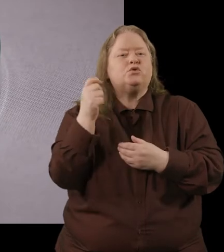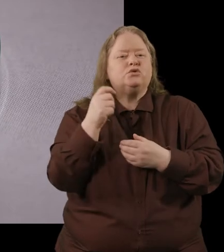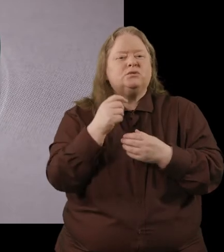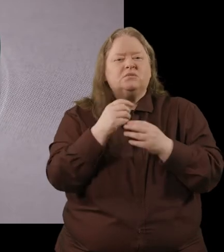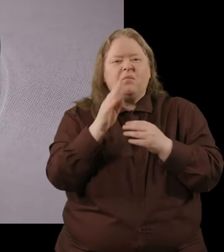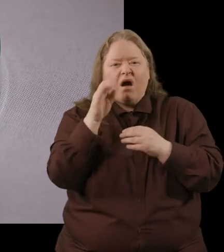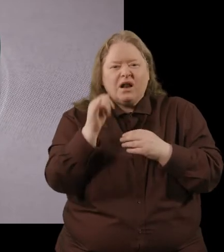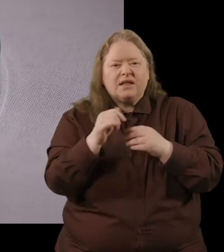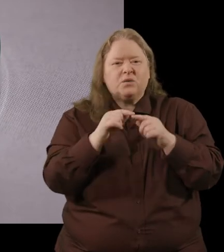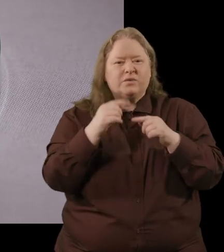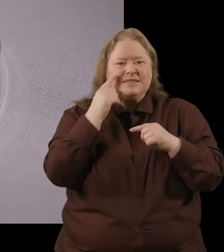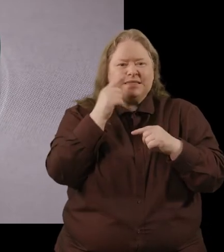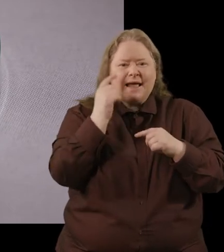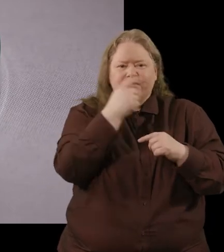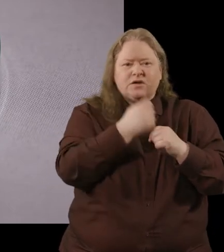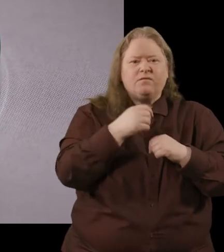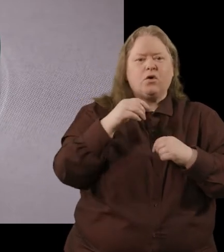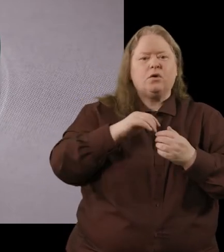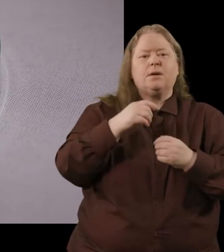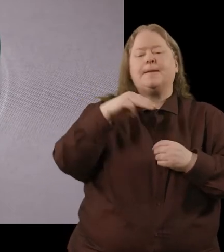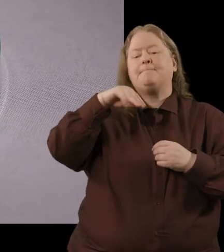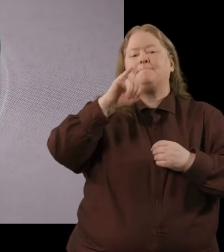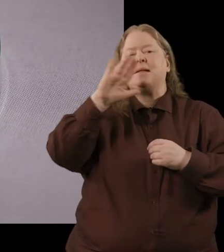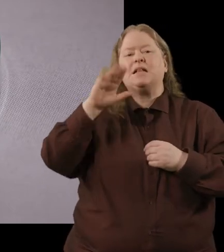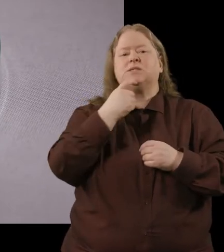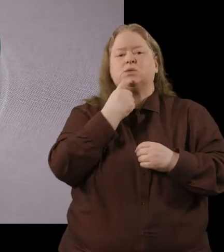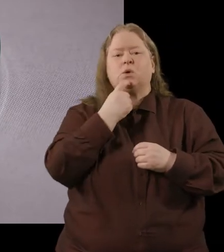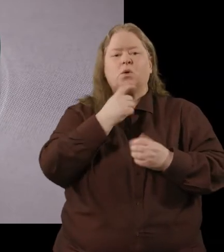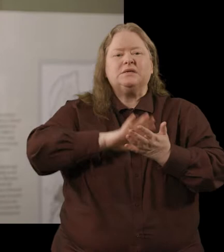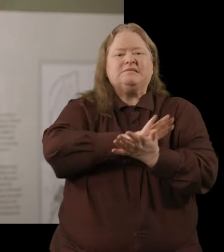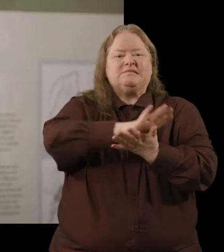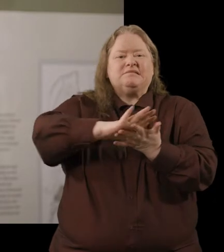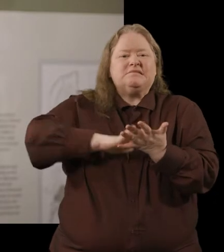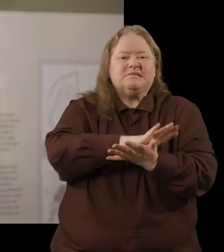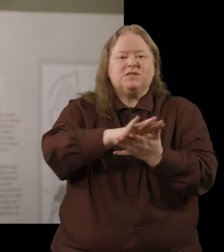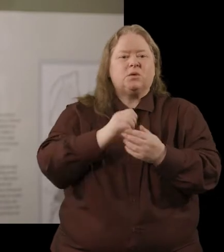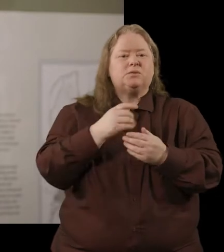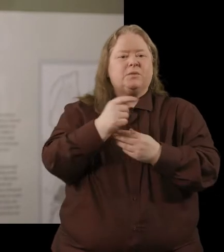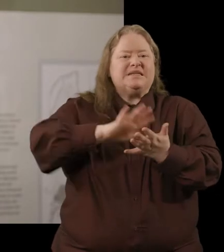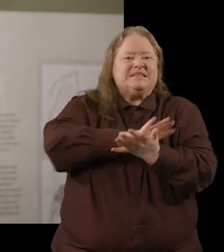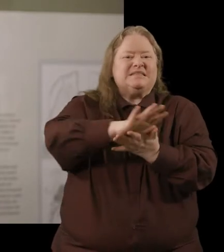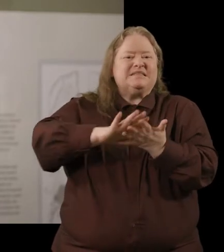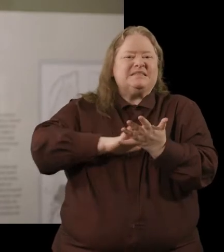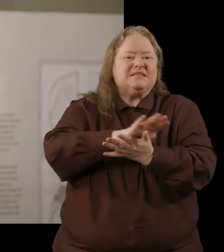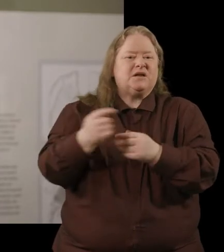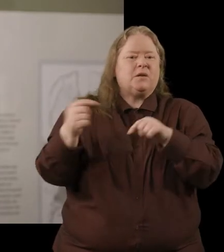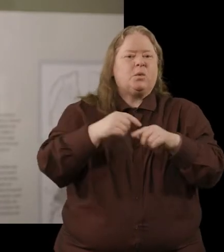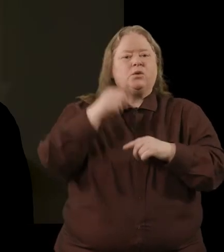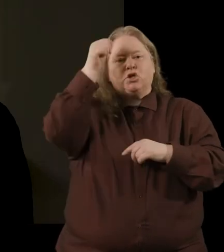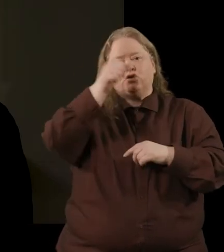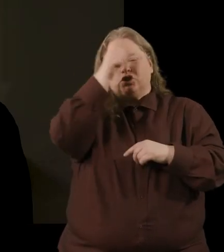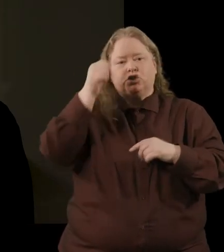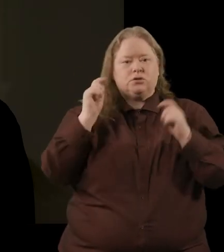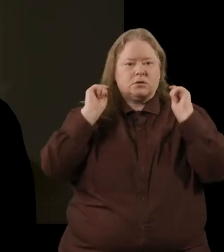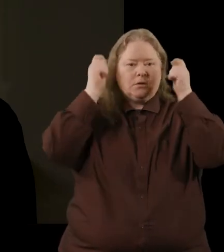excavations. We've also evidence for a millstone at the site so a mill milling is something that came in with Christian